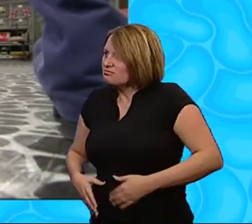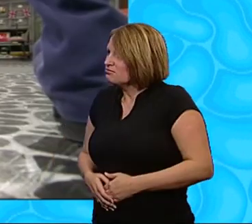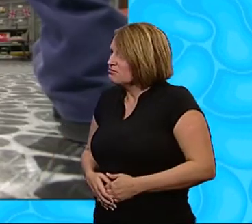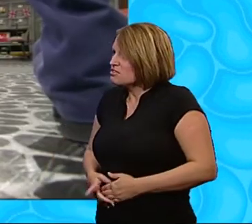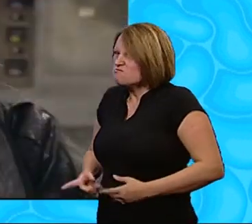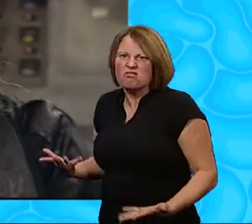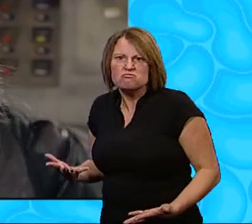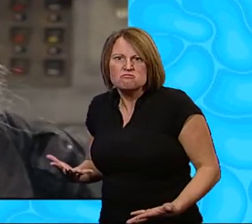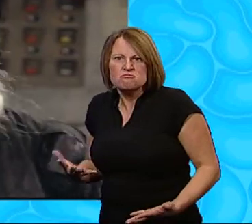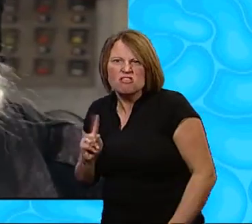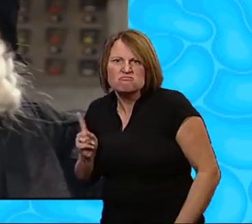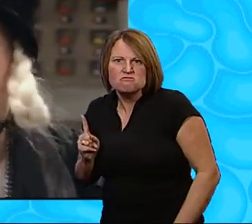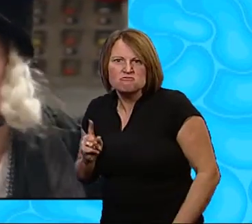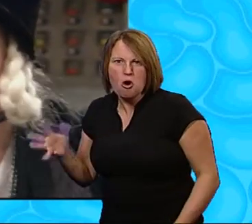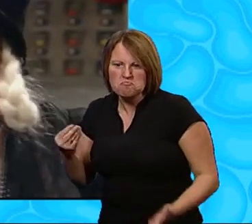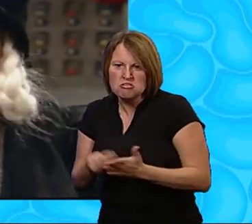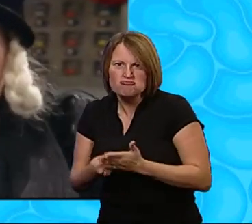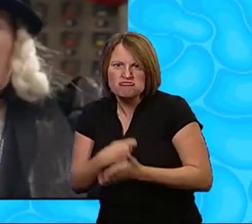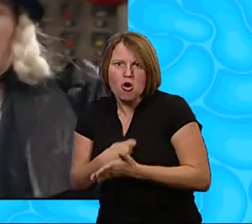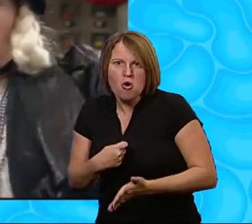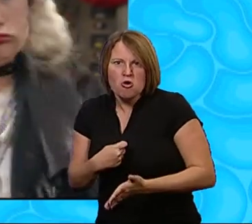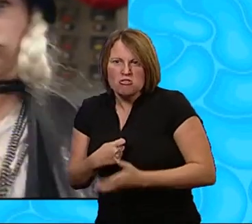What? No rent!